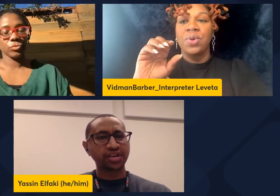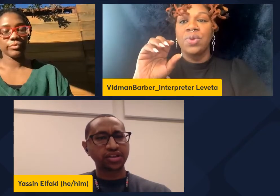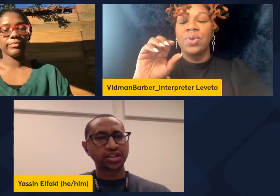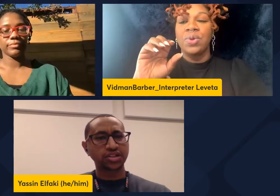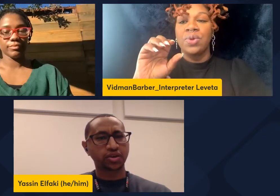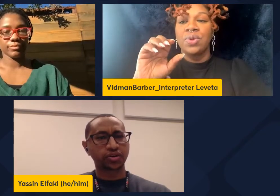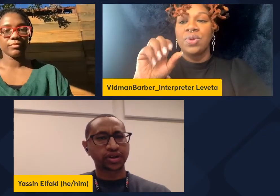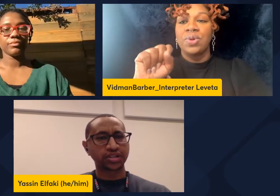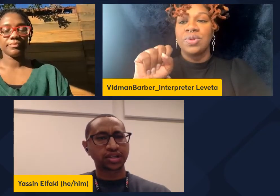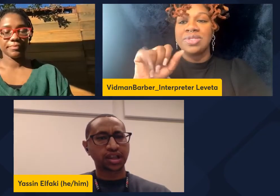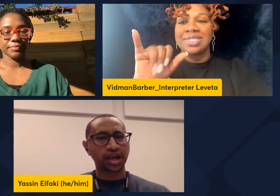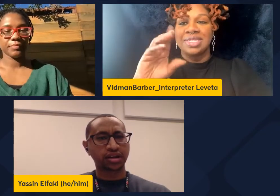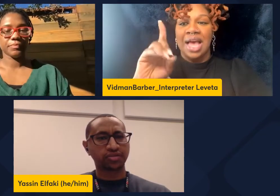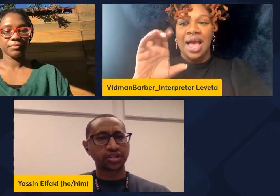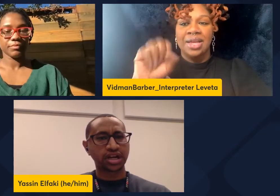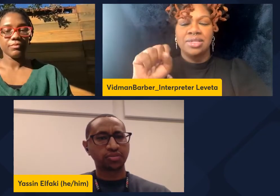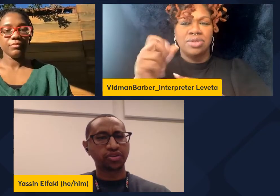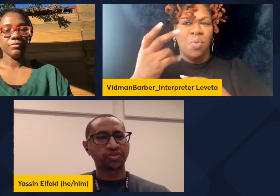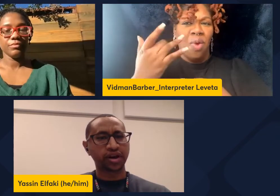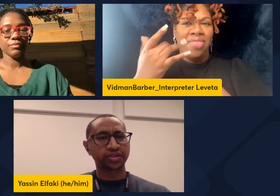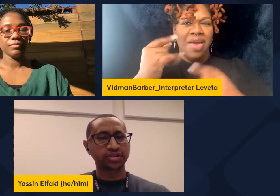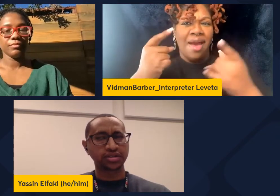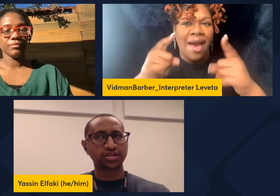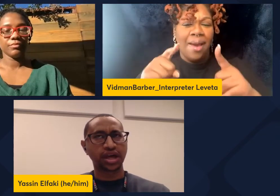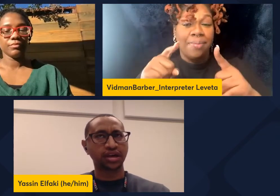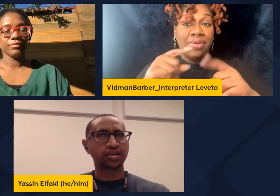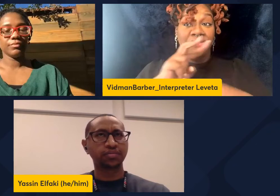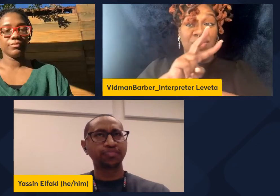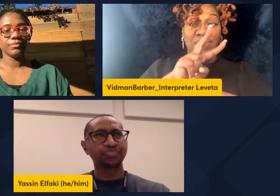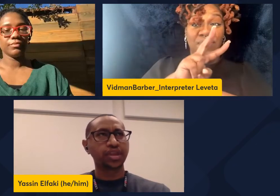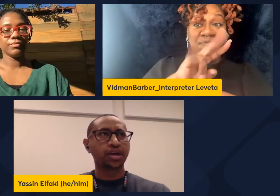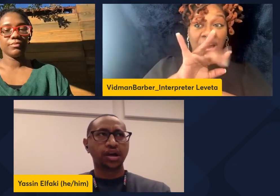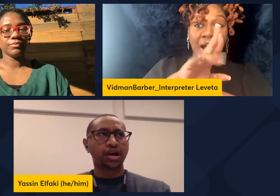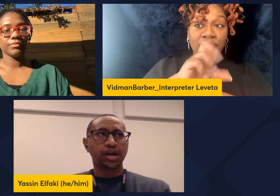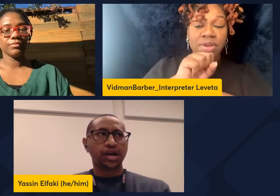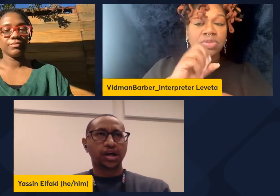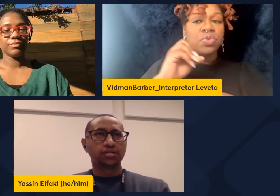virus driving this or is it like, for example, the virus is like,